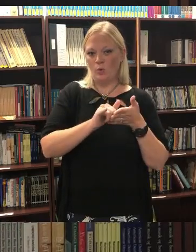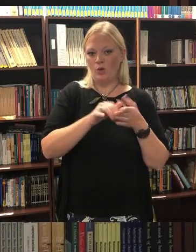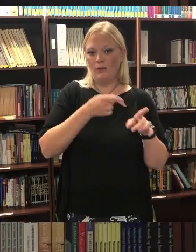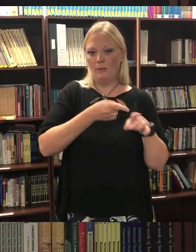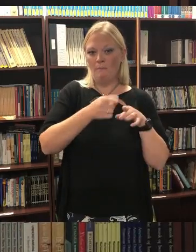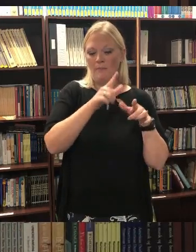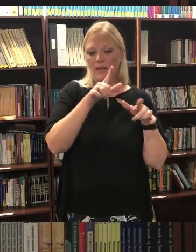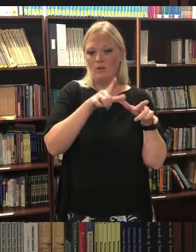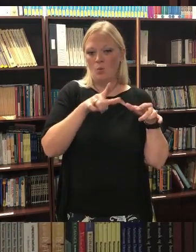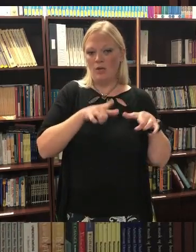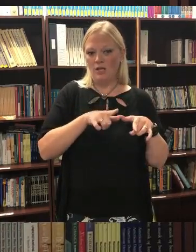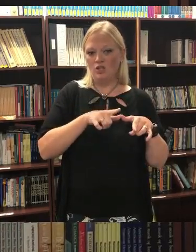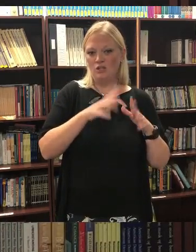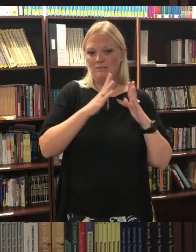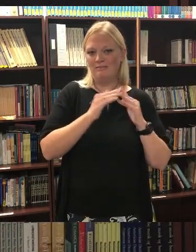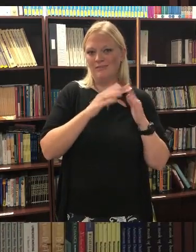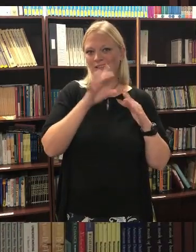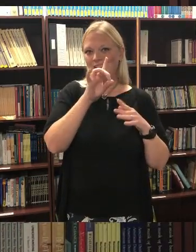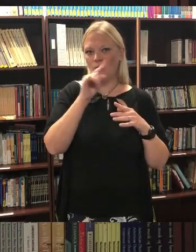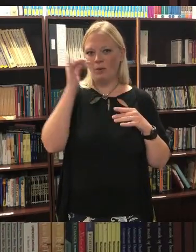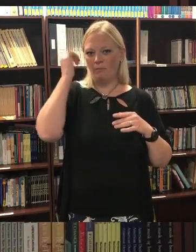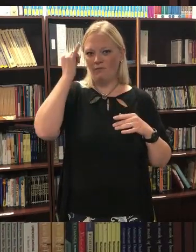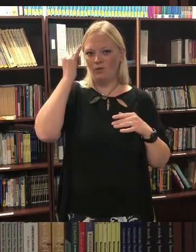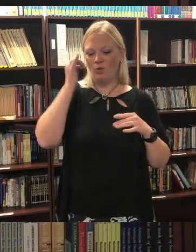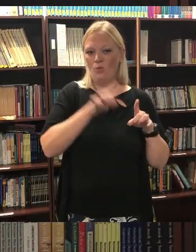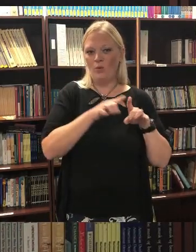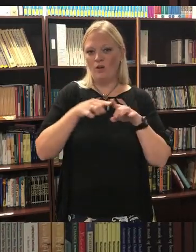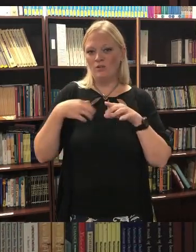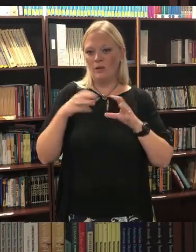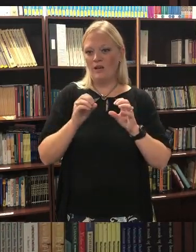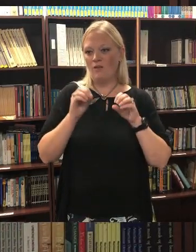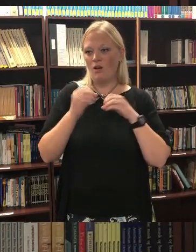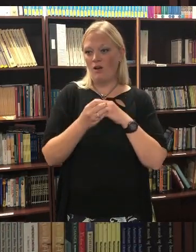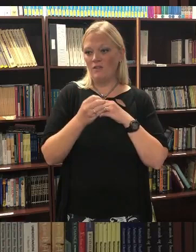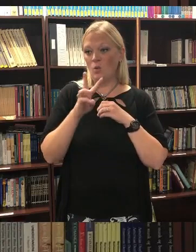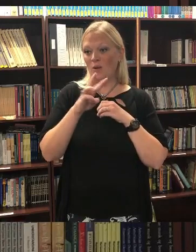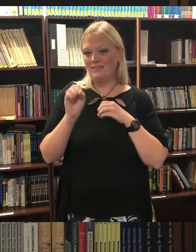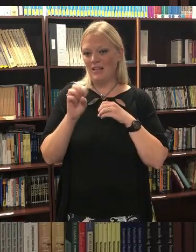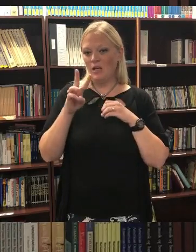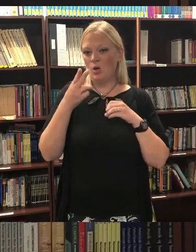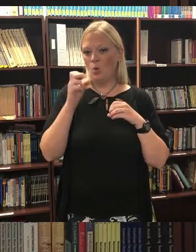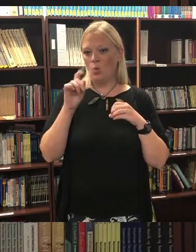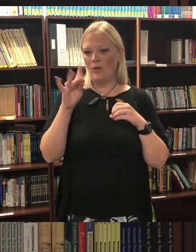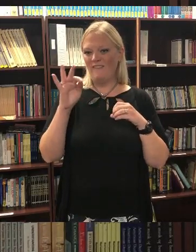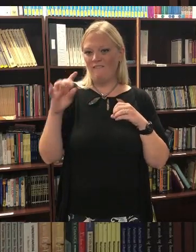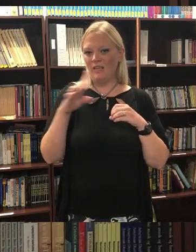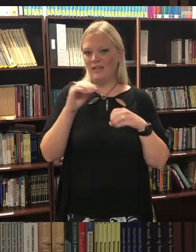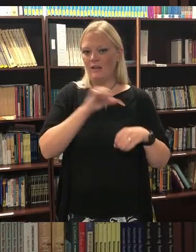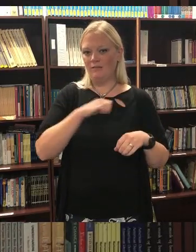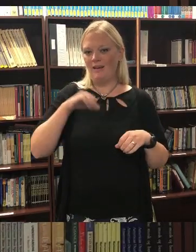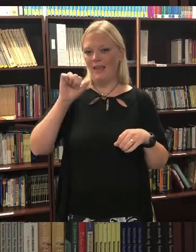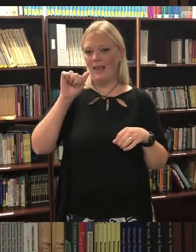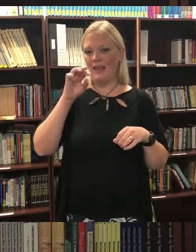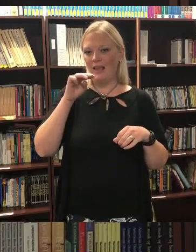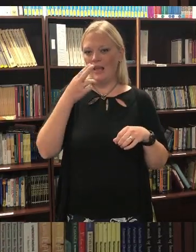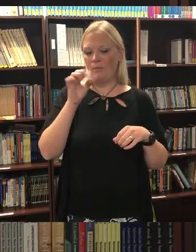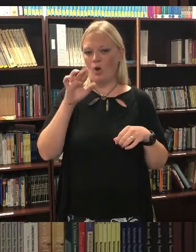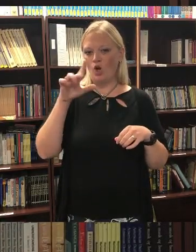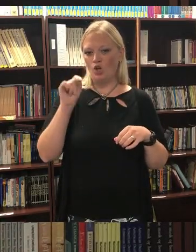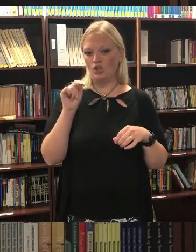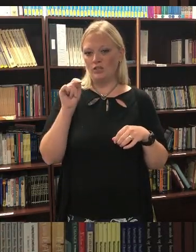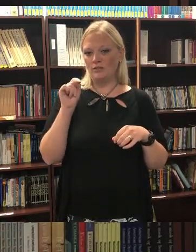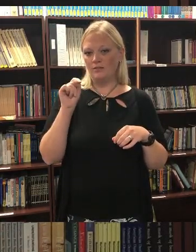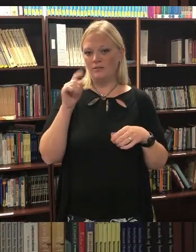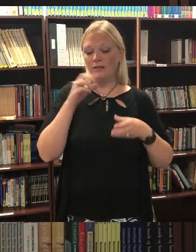location is in downtown Buffalo, but we also have offices in Wheatfield, West Seneca, and Amherst. In addition, in those